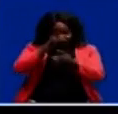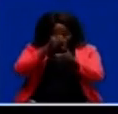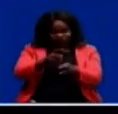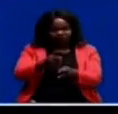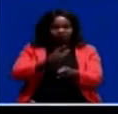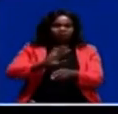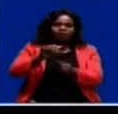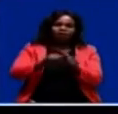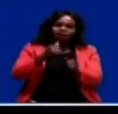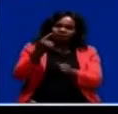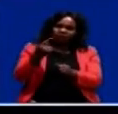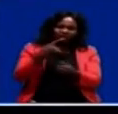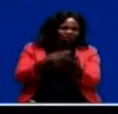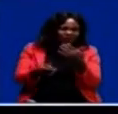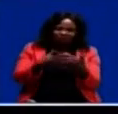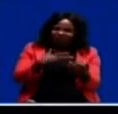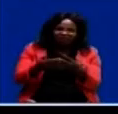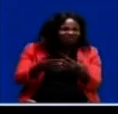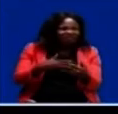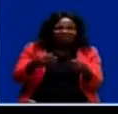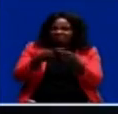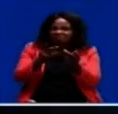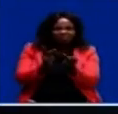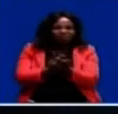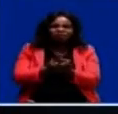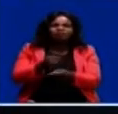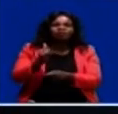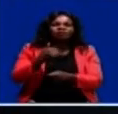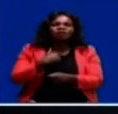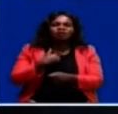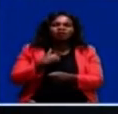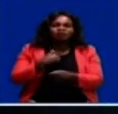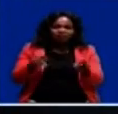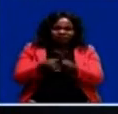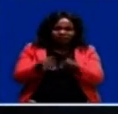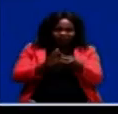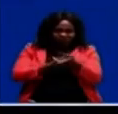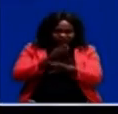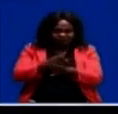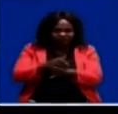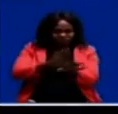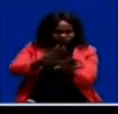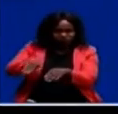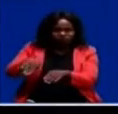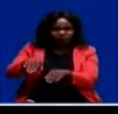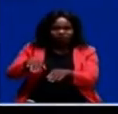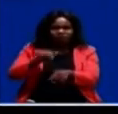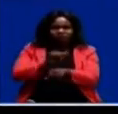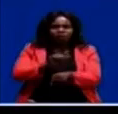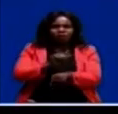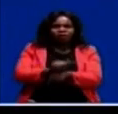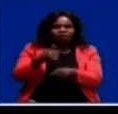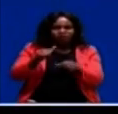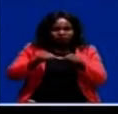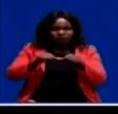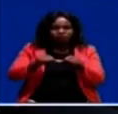regardless of their social standing in society. Even after leaving public office, he continued